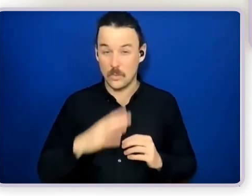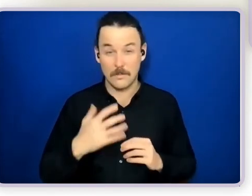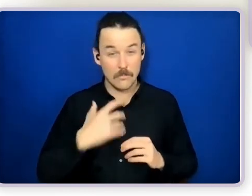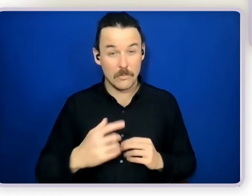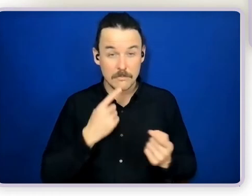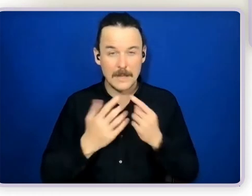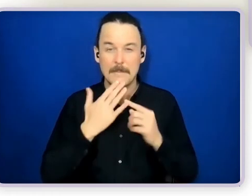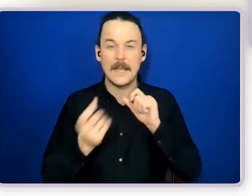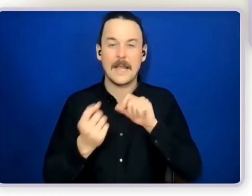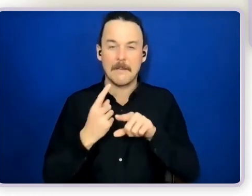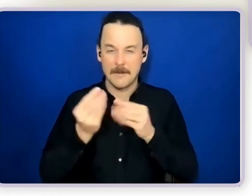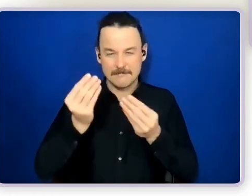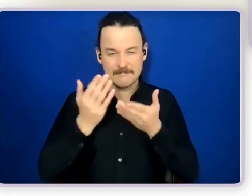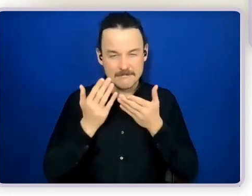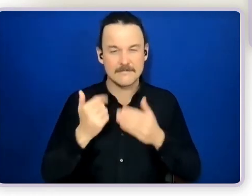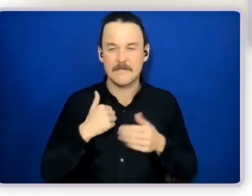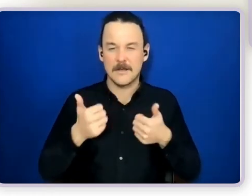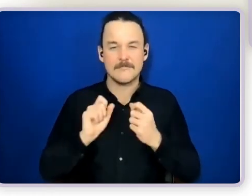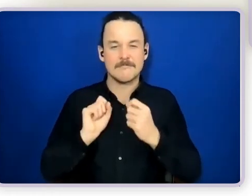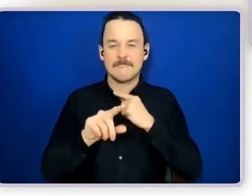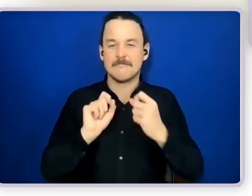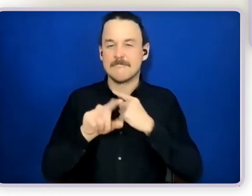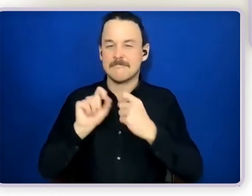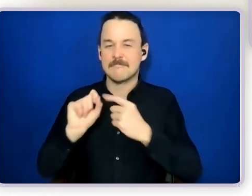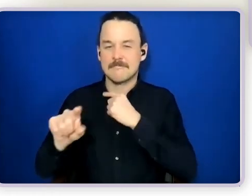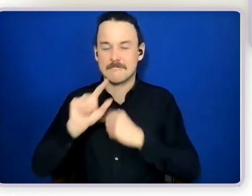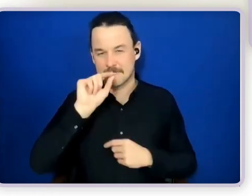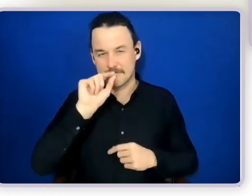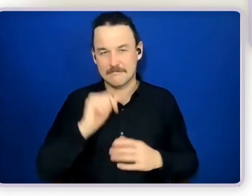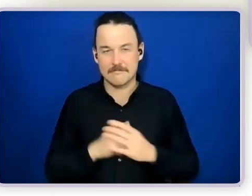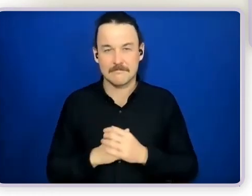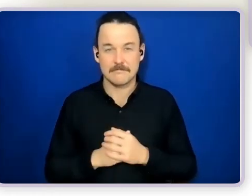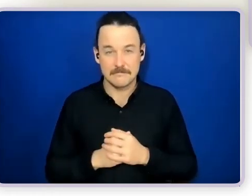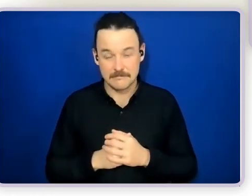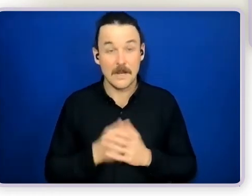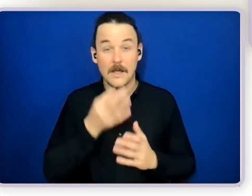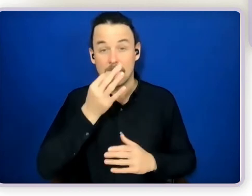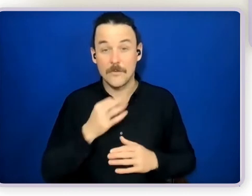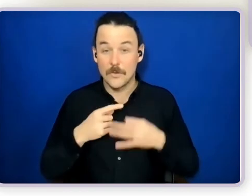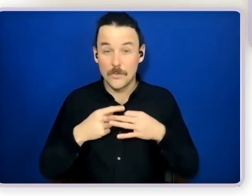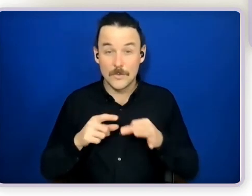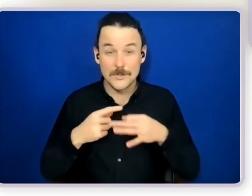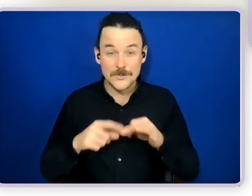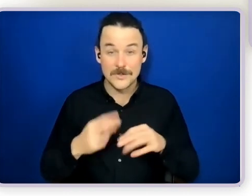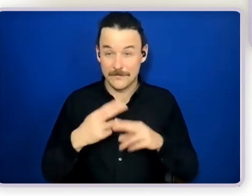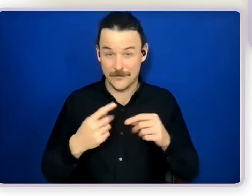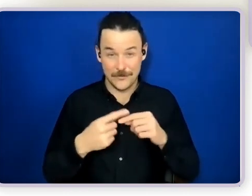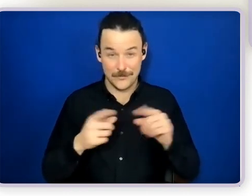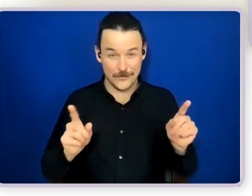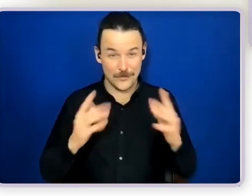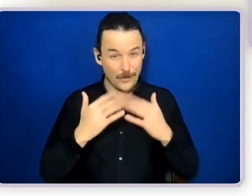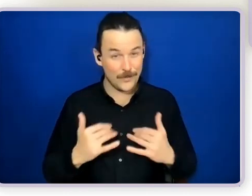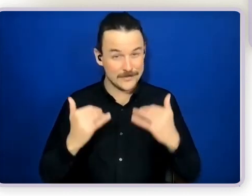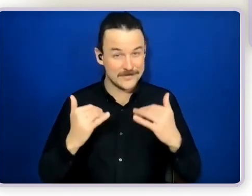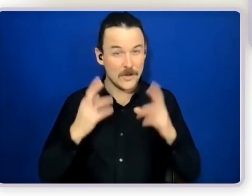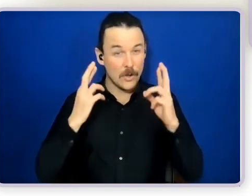me know I can send you those things a couple of questions to you as the audience I hope that you feel that you know more about circles of support as a result